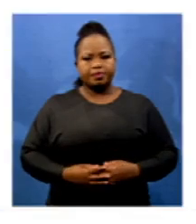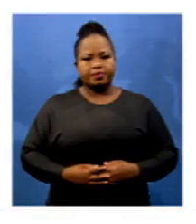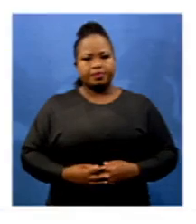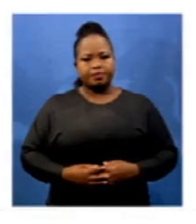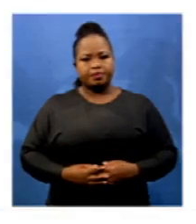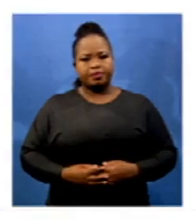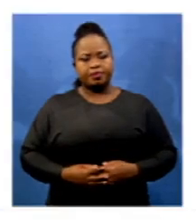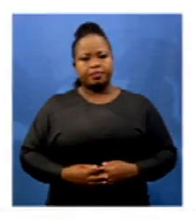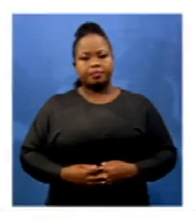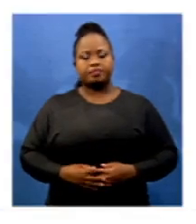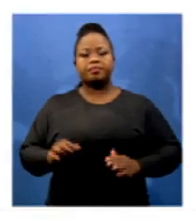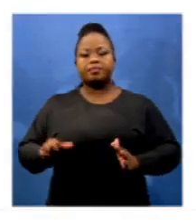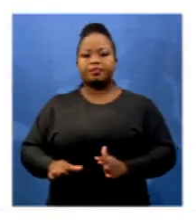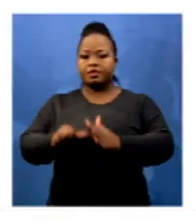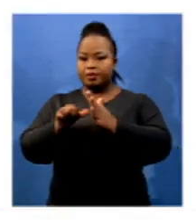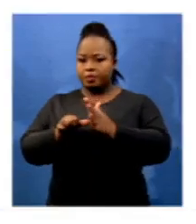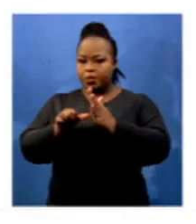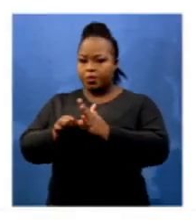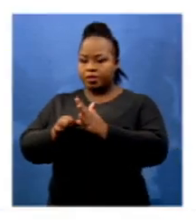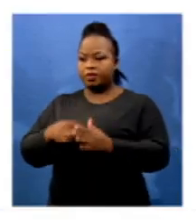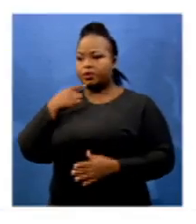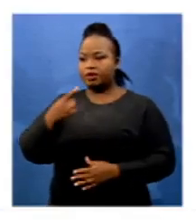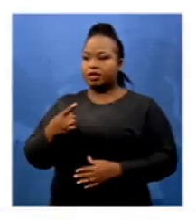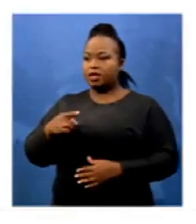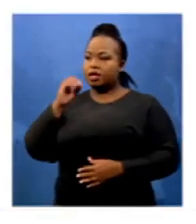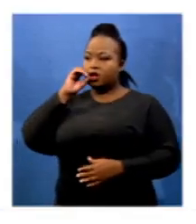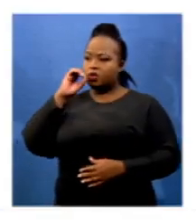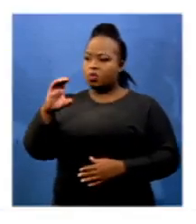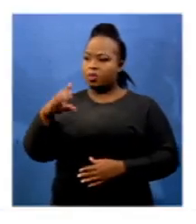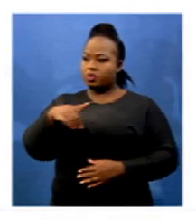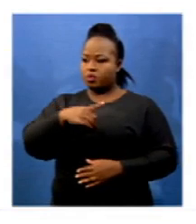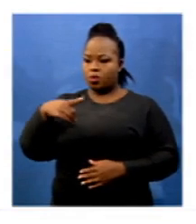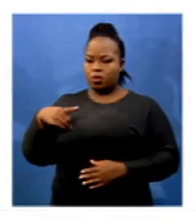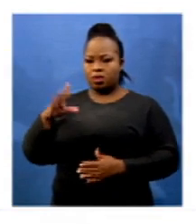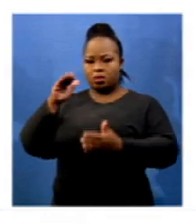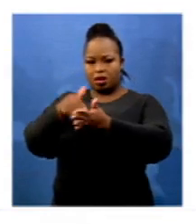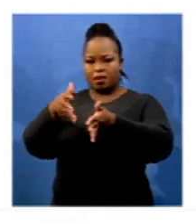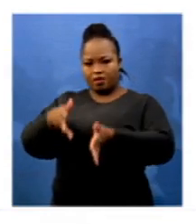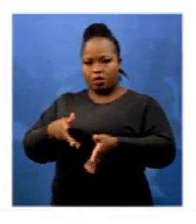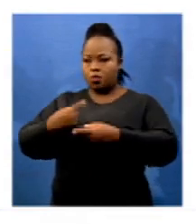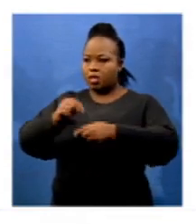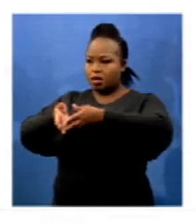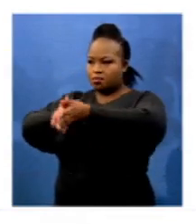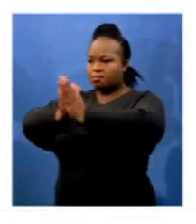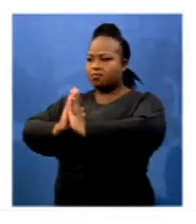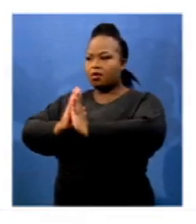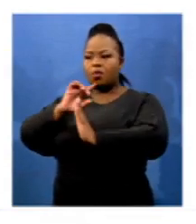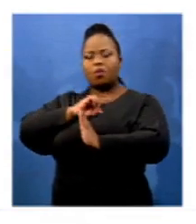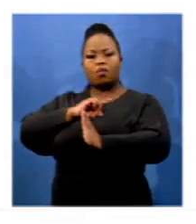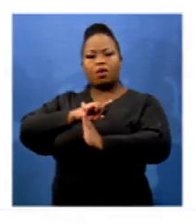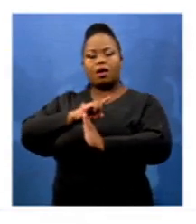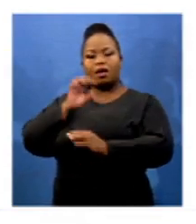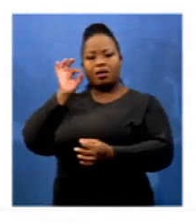It's important to say that the Cuban doctors are coming at our request to reinforce, particularly